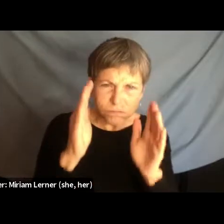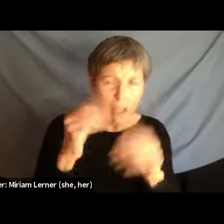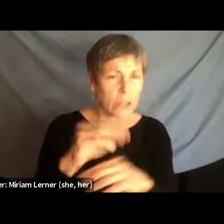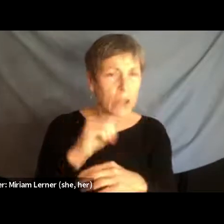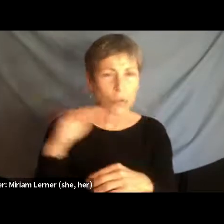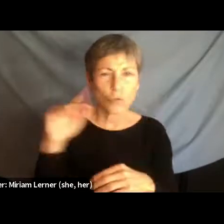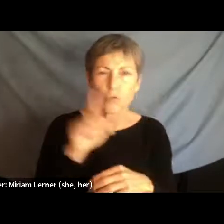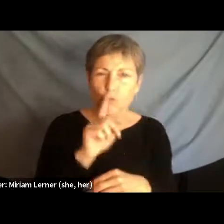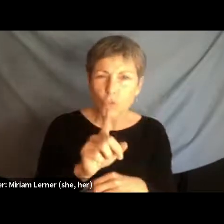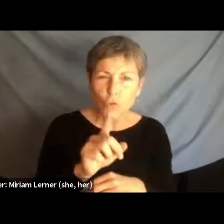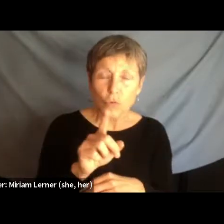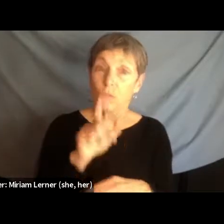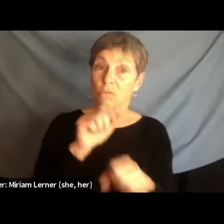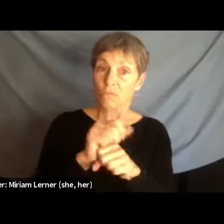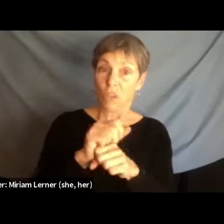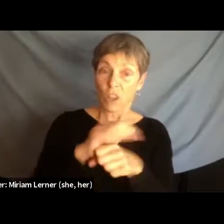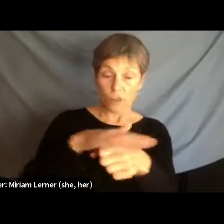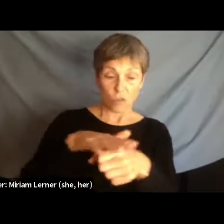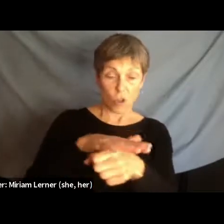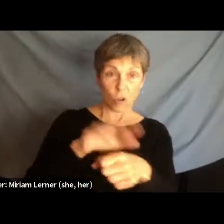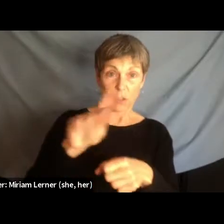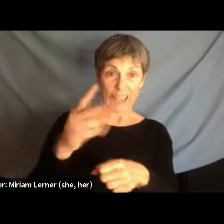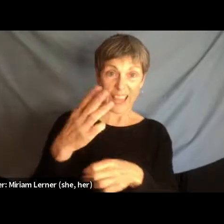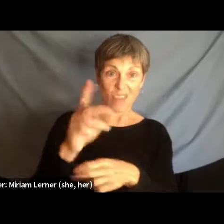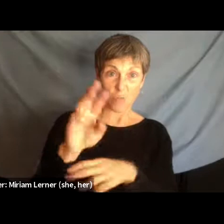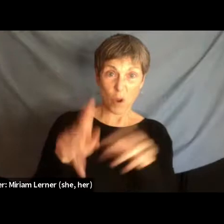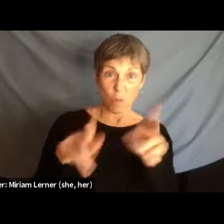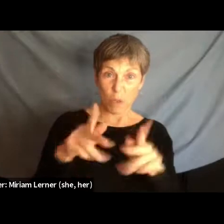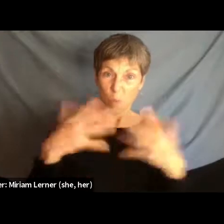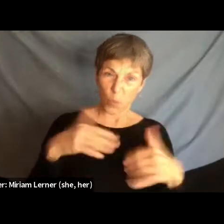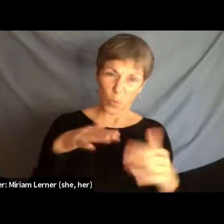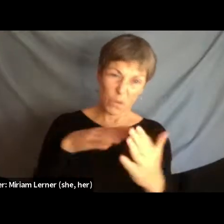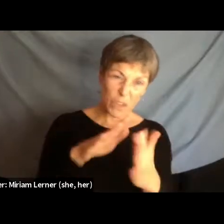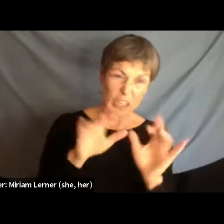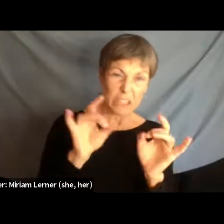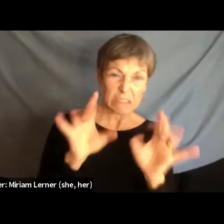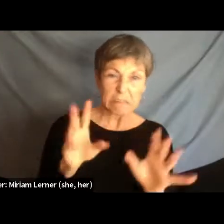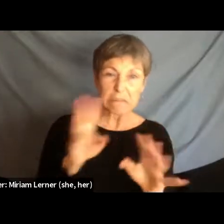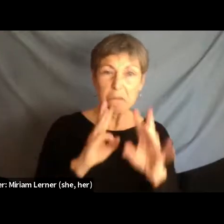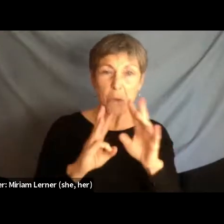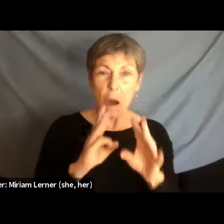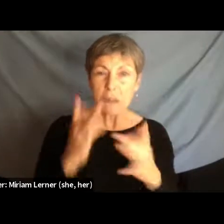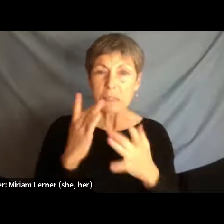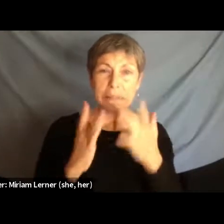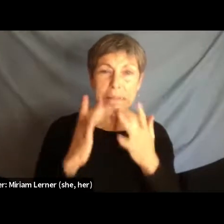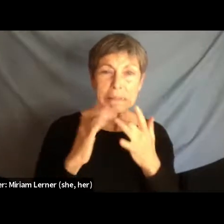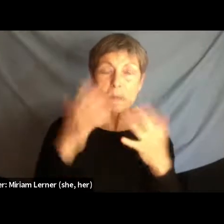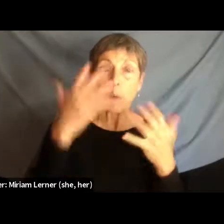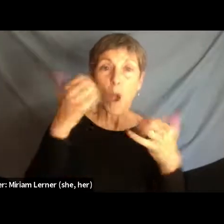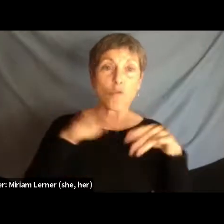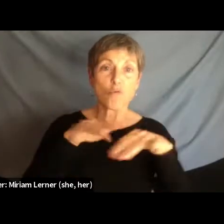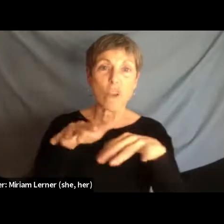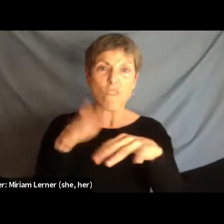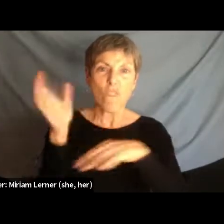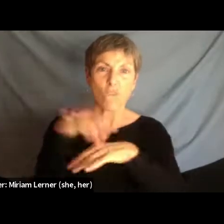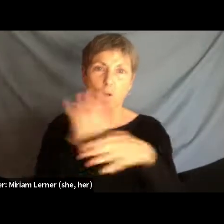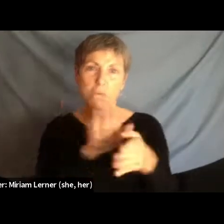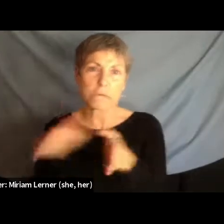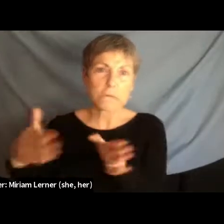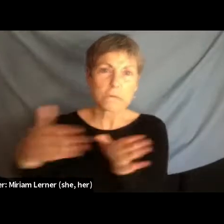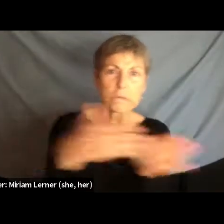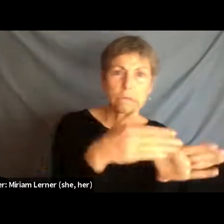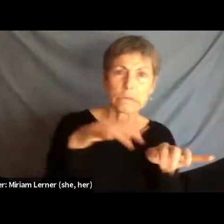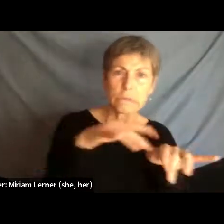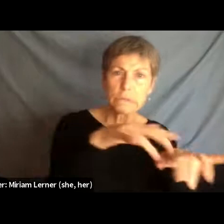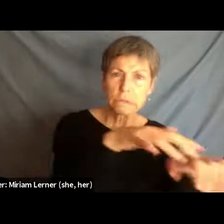reality, the local Kashmir's are facing extreme water scarcity due to the diversions of rivers, rivers Neelam